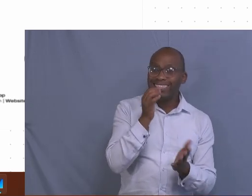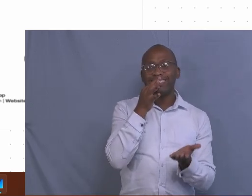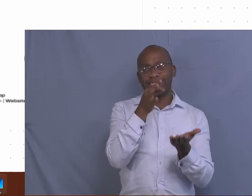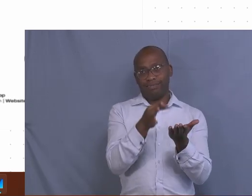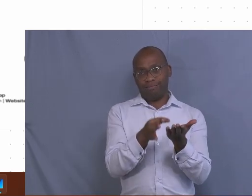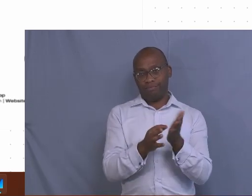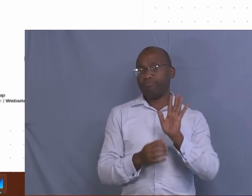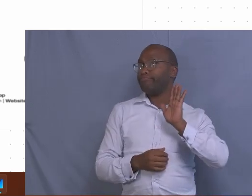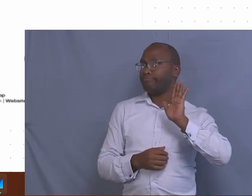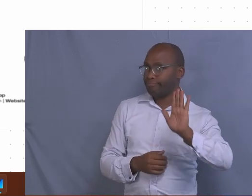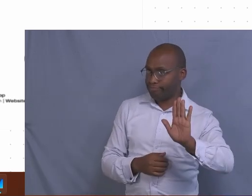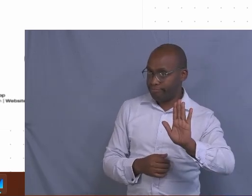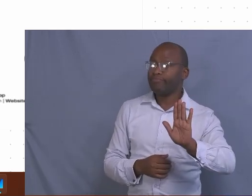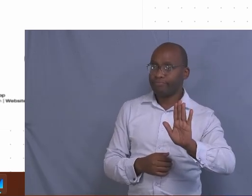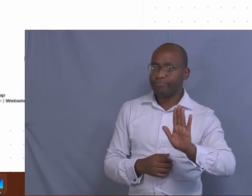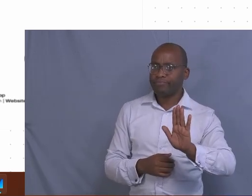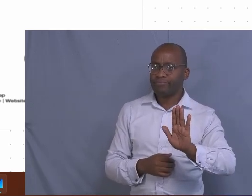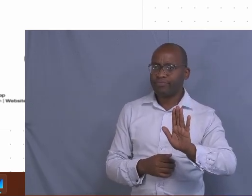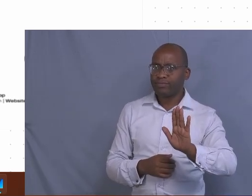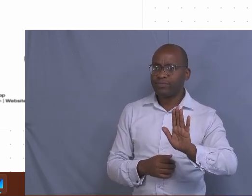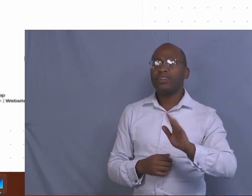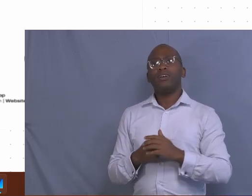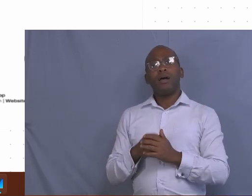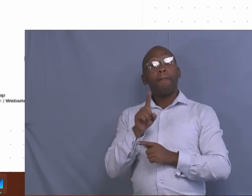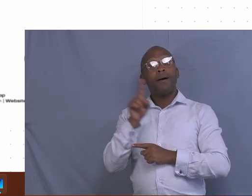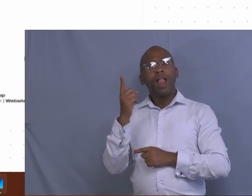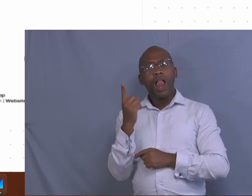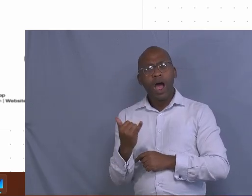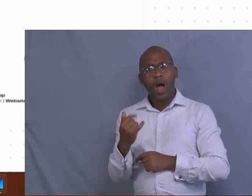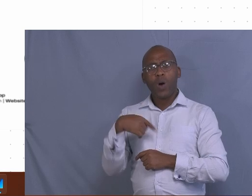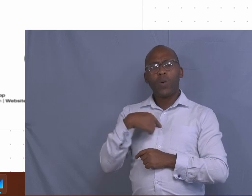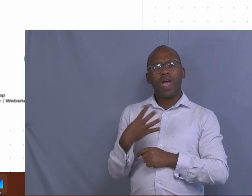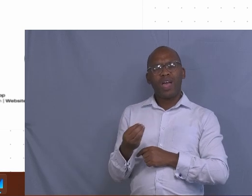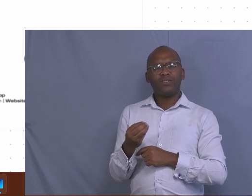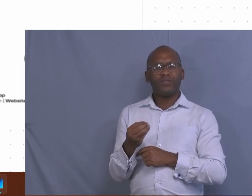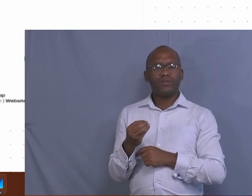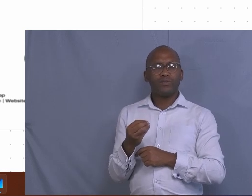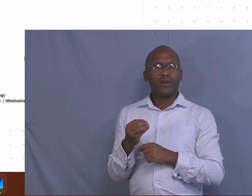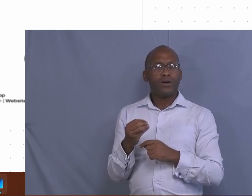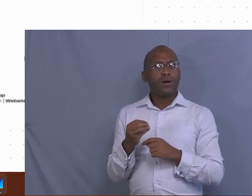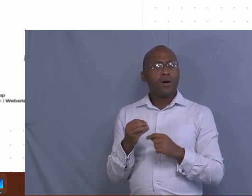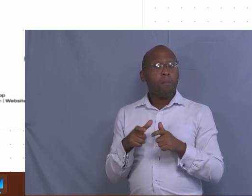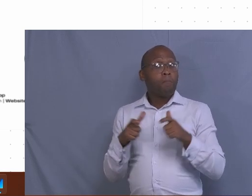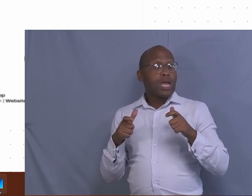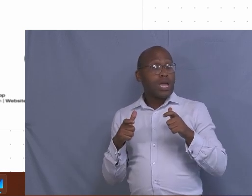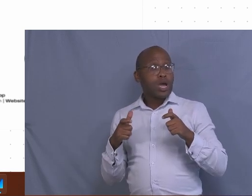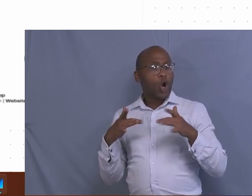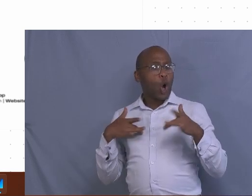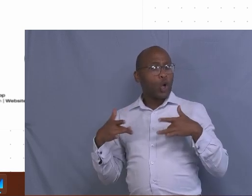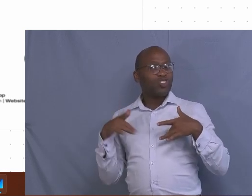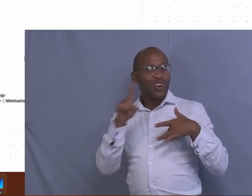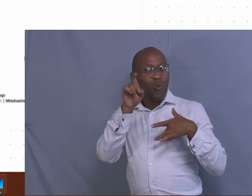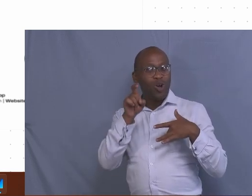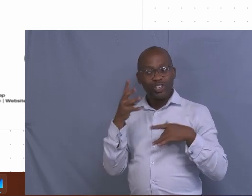in the presentation as well. But there is an interesting concept that appears on question four, where they